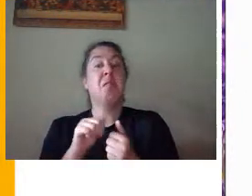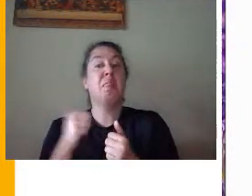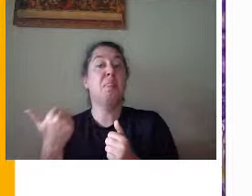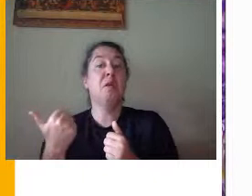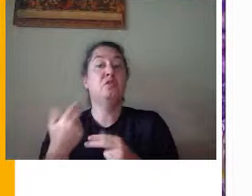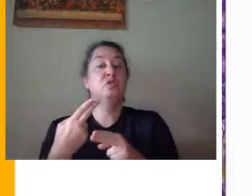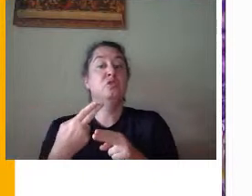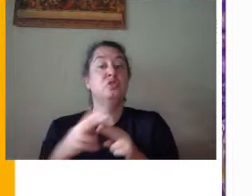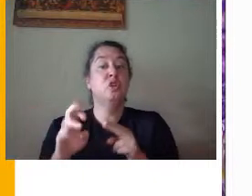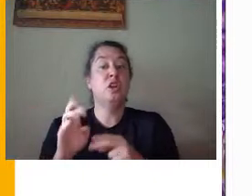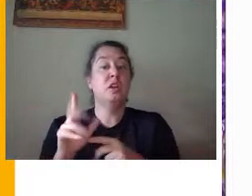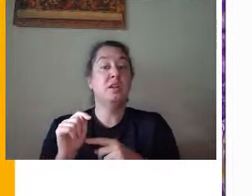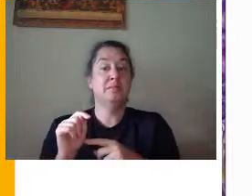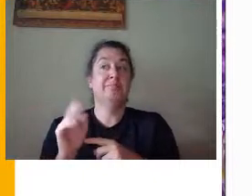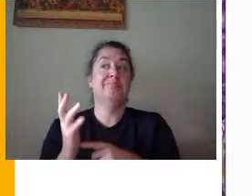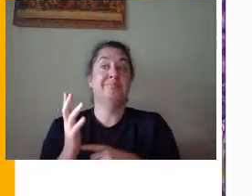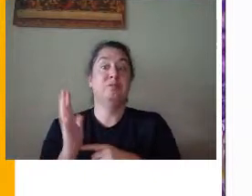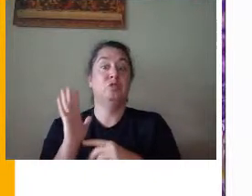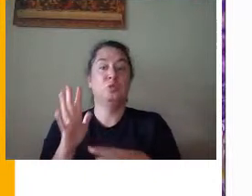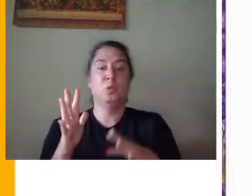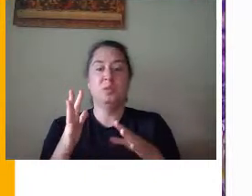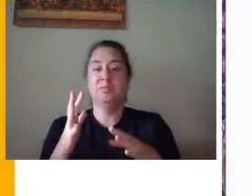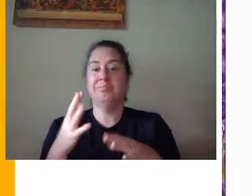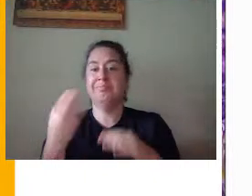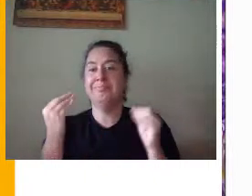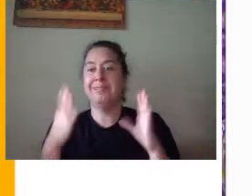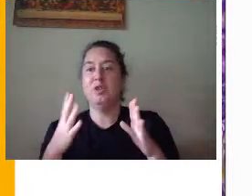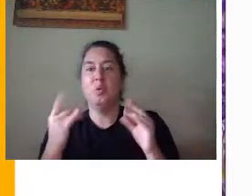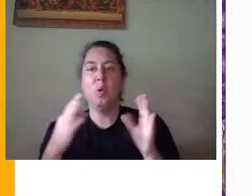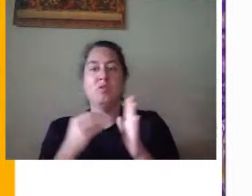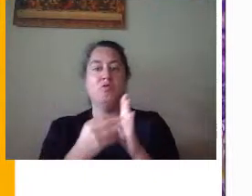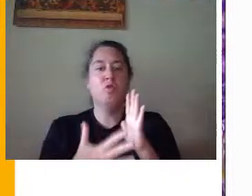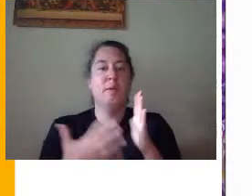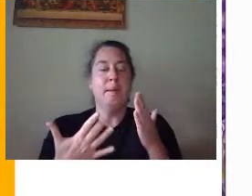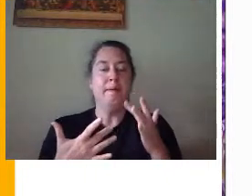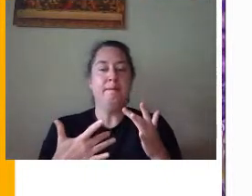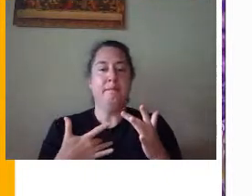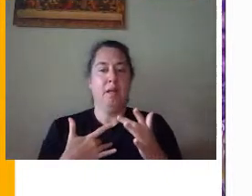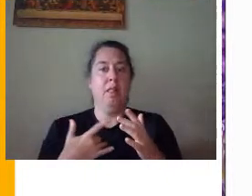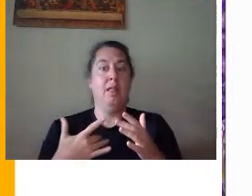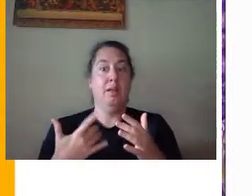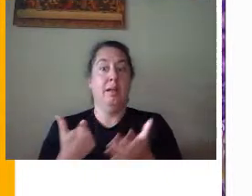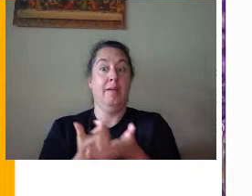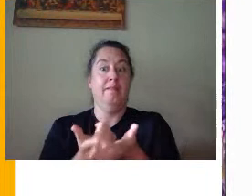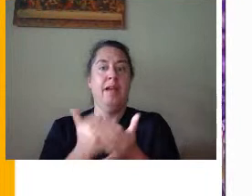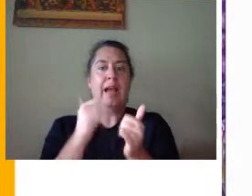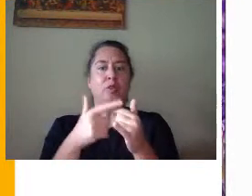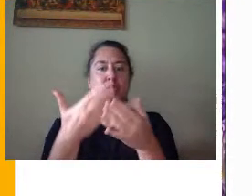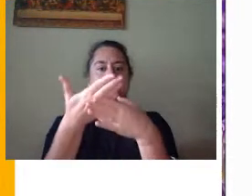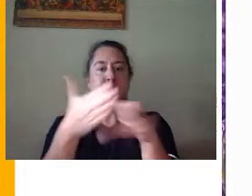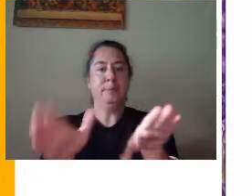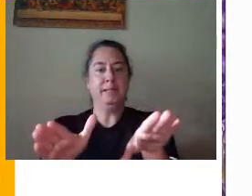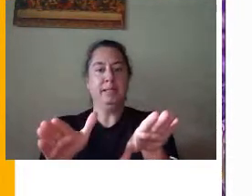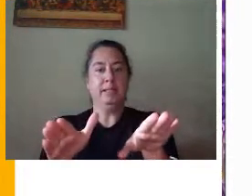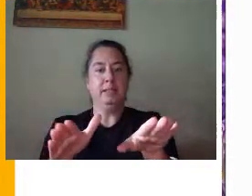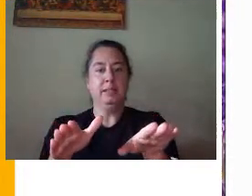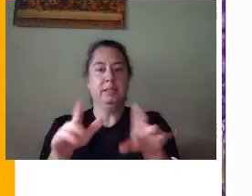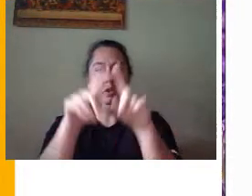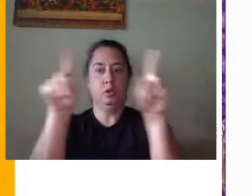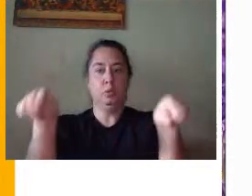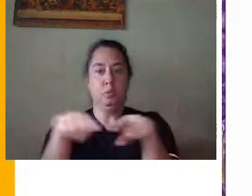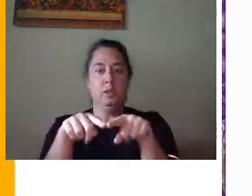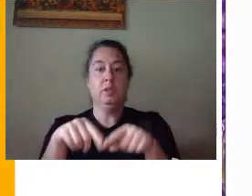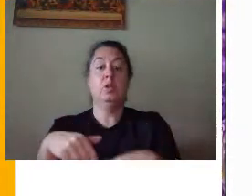especially one that your teacher or your students will find helpful in classroom is how to split your screen. If you have a windows device,